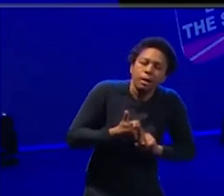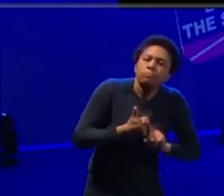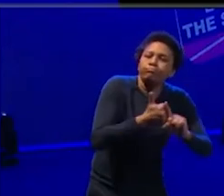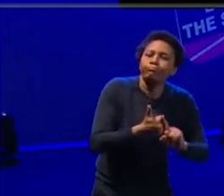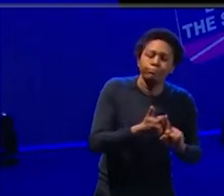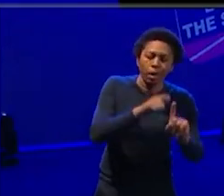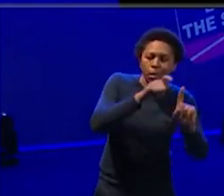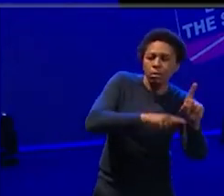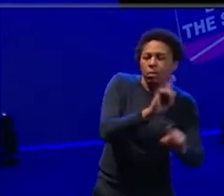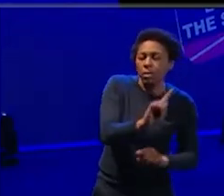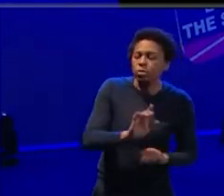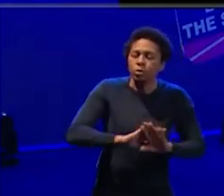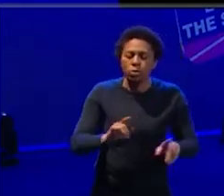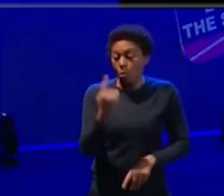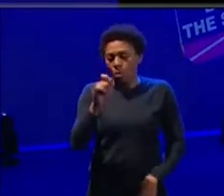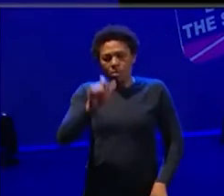one person as well.